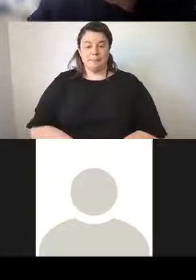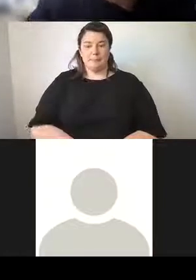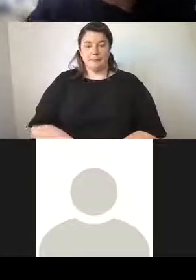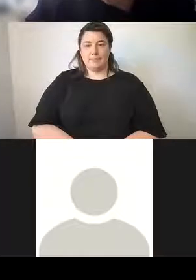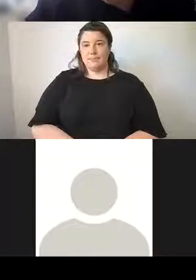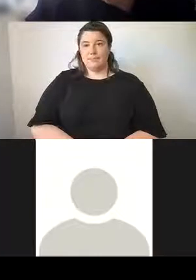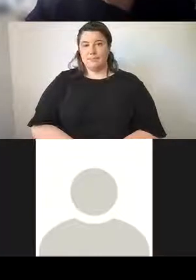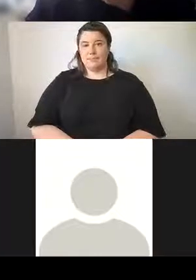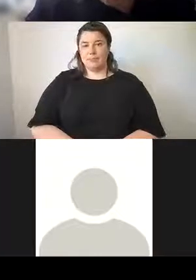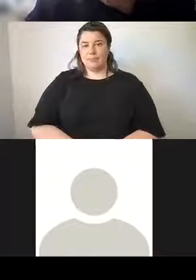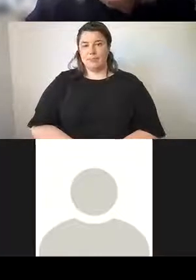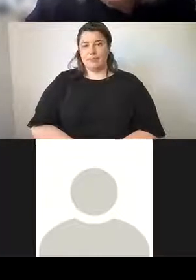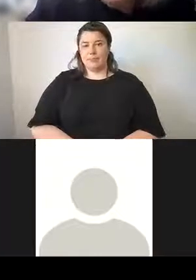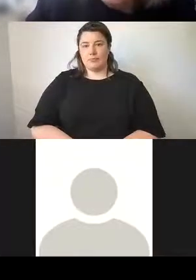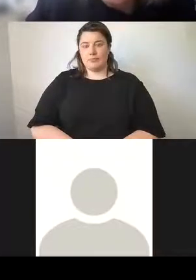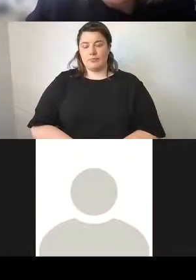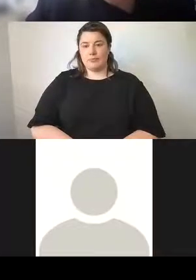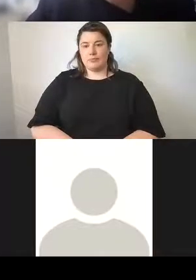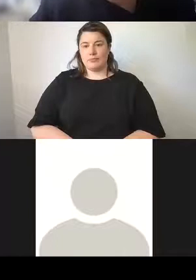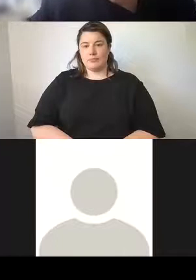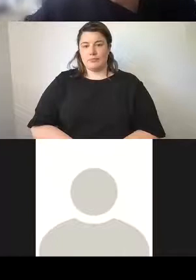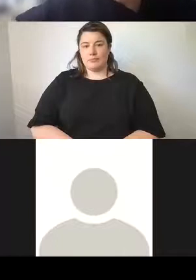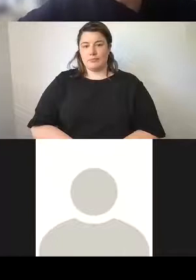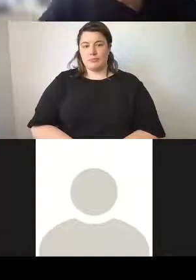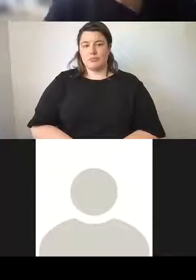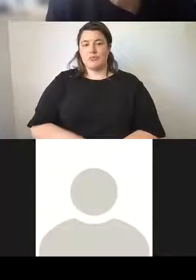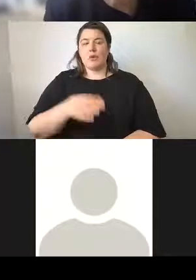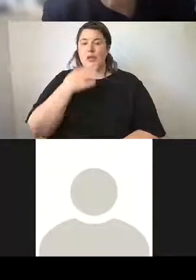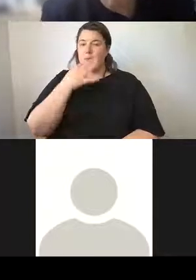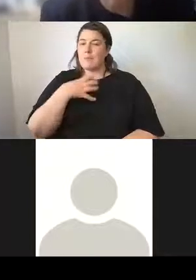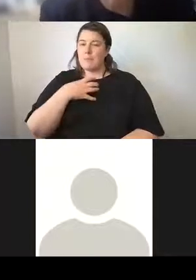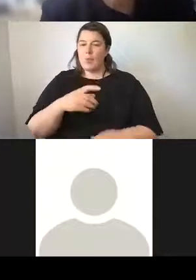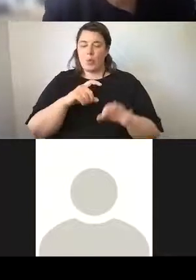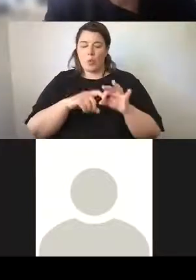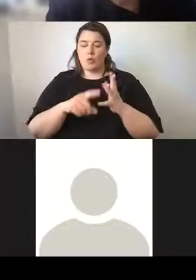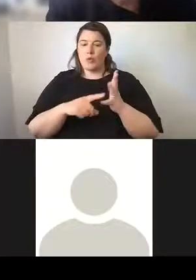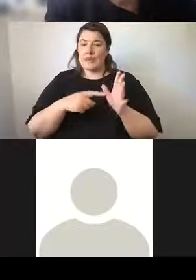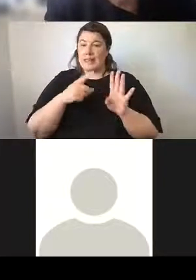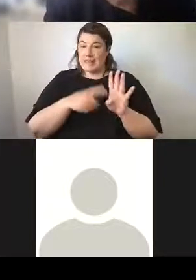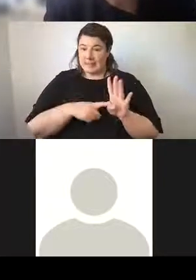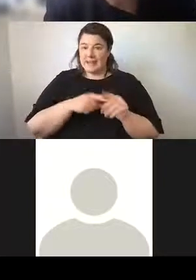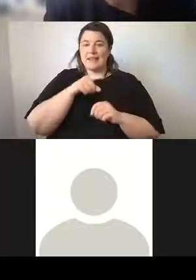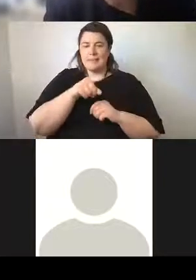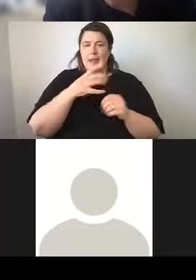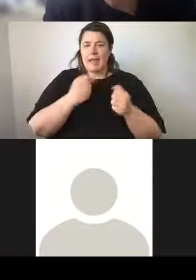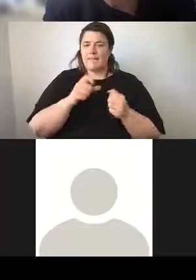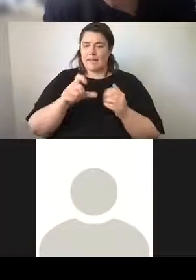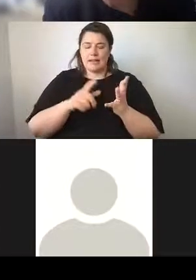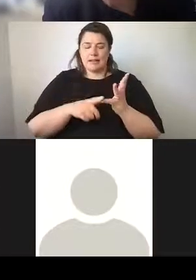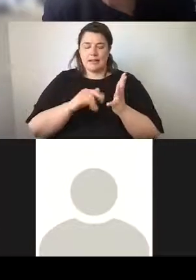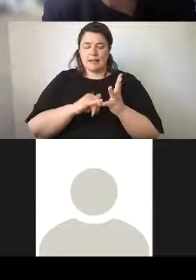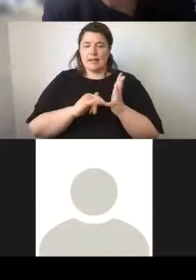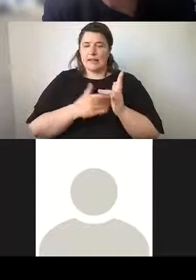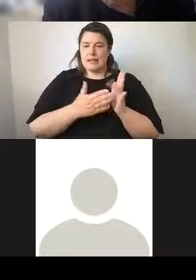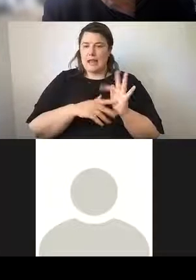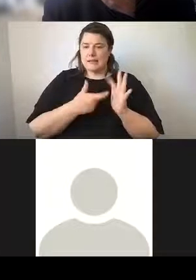So walking a little bit further towards the quay, we come to Customs House. And this drawing was